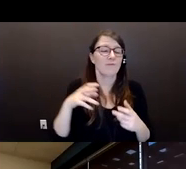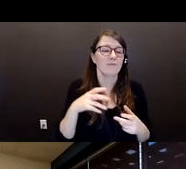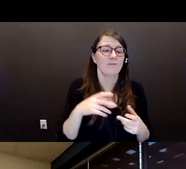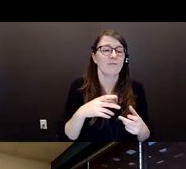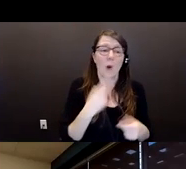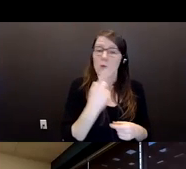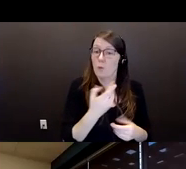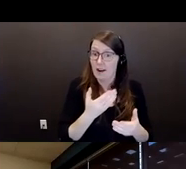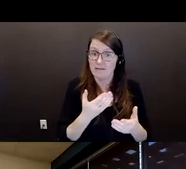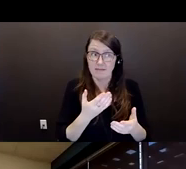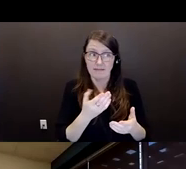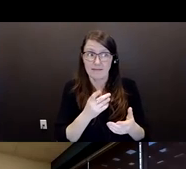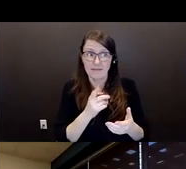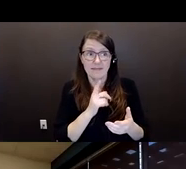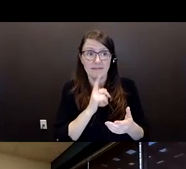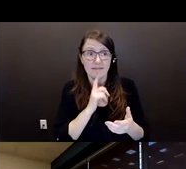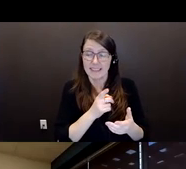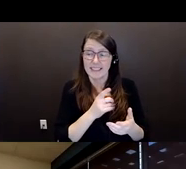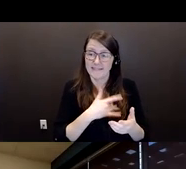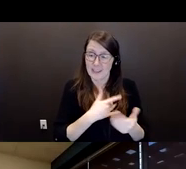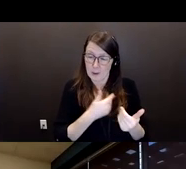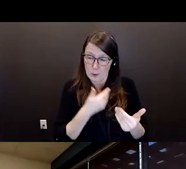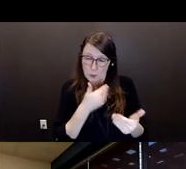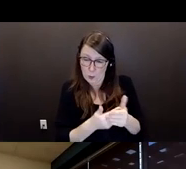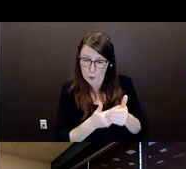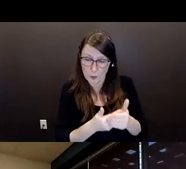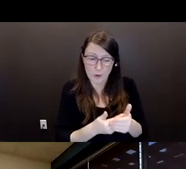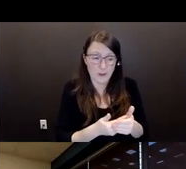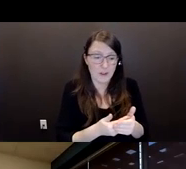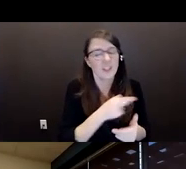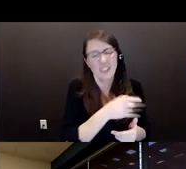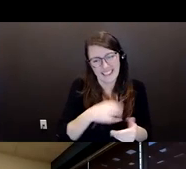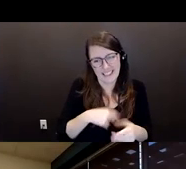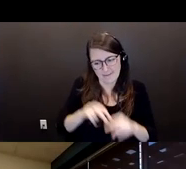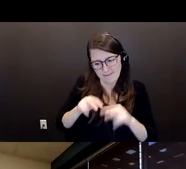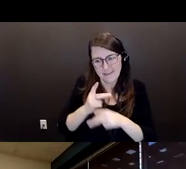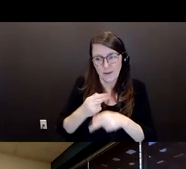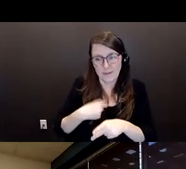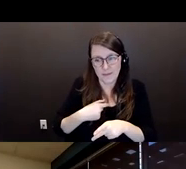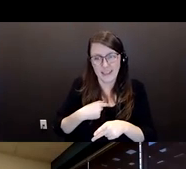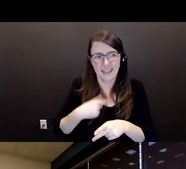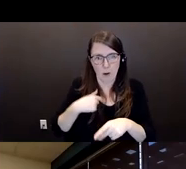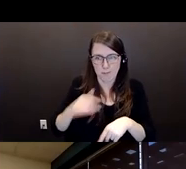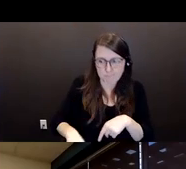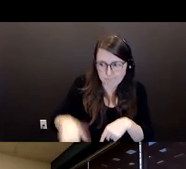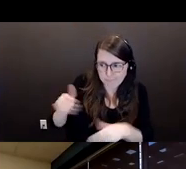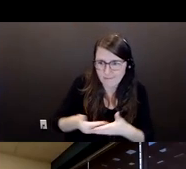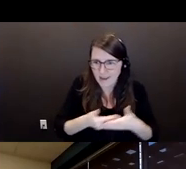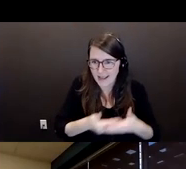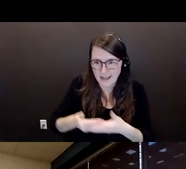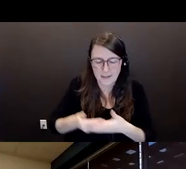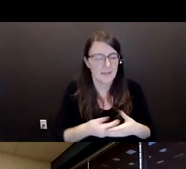I, apart from her having looked after me a lot when I was a wee wee baby and a child, my mother wasn't well